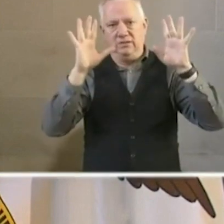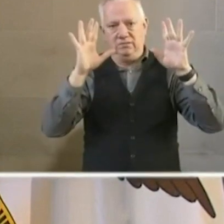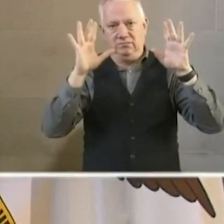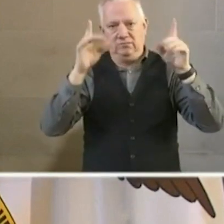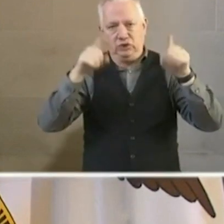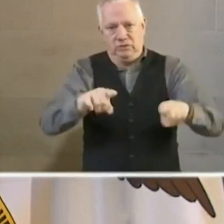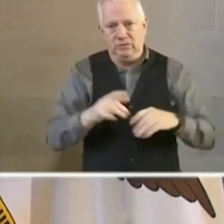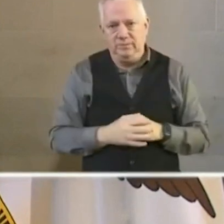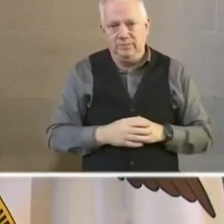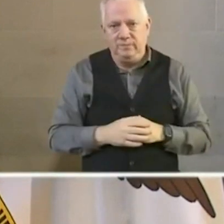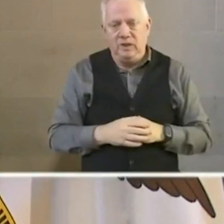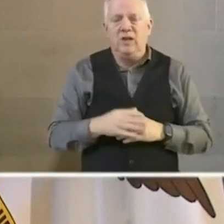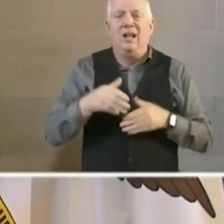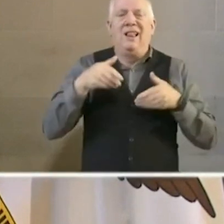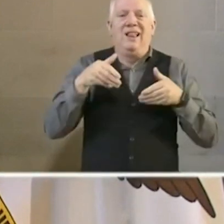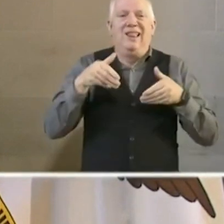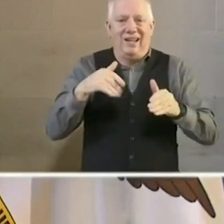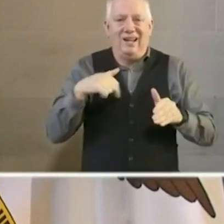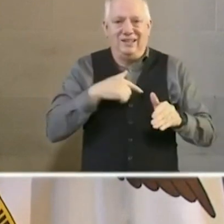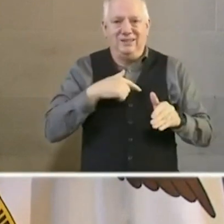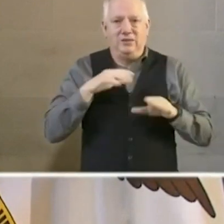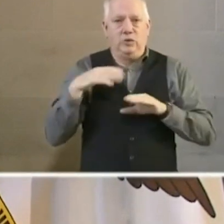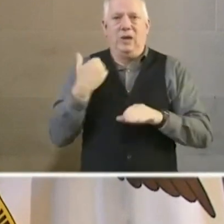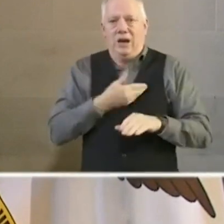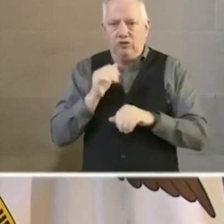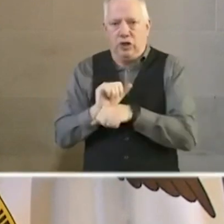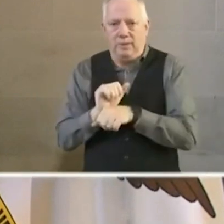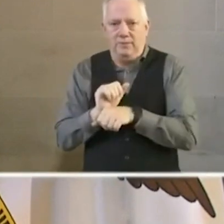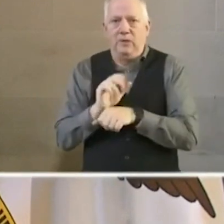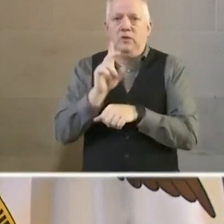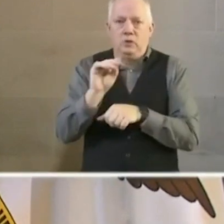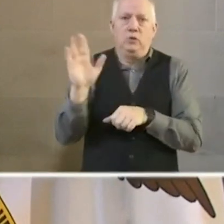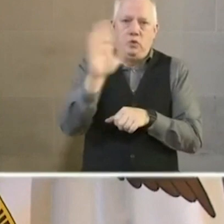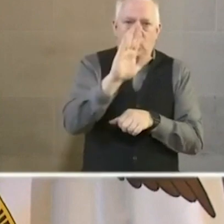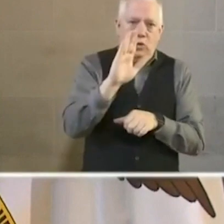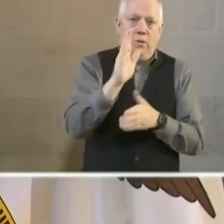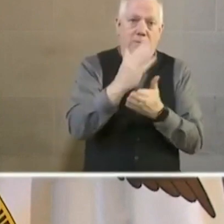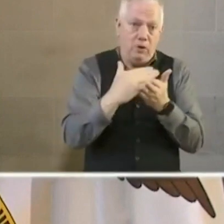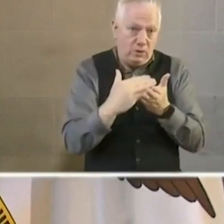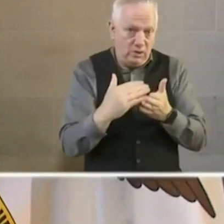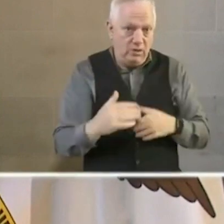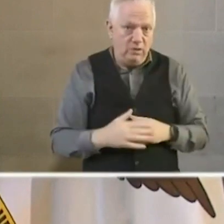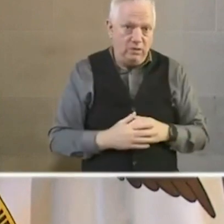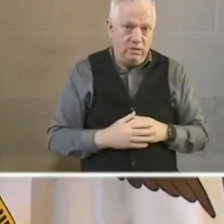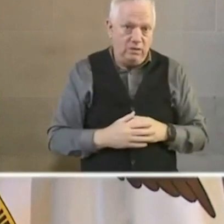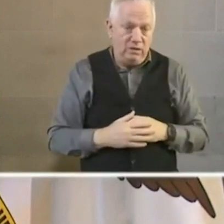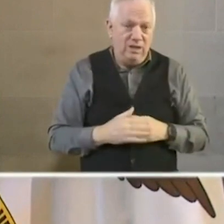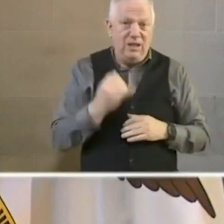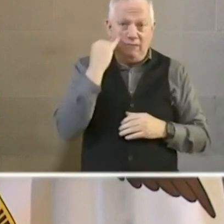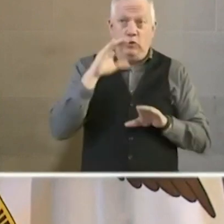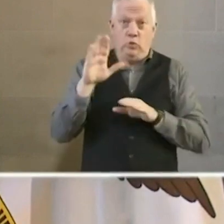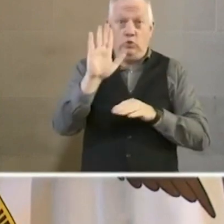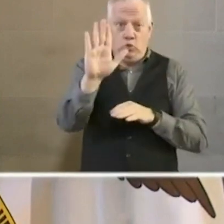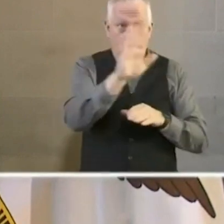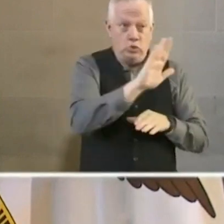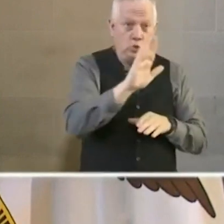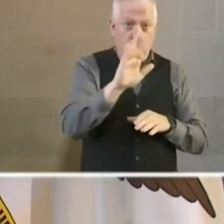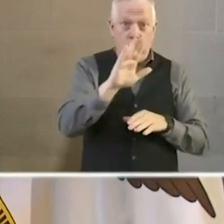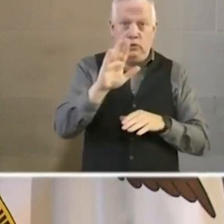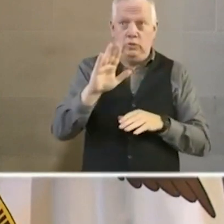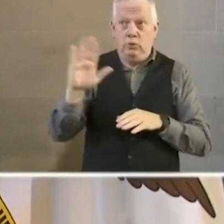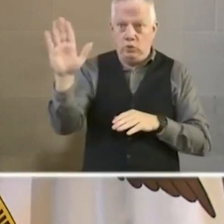Just let us do our job. Do your part. Because as long as you're doing your part,